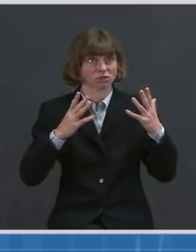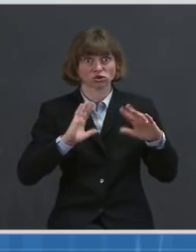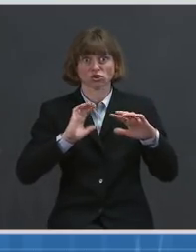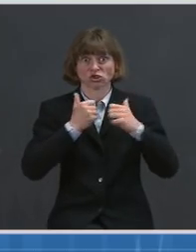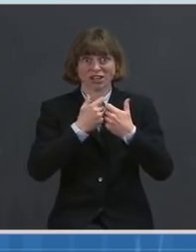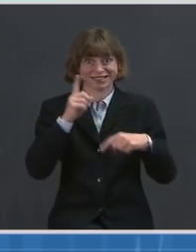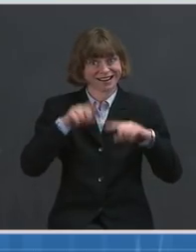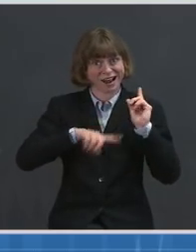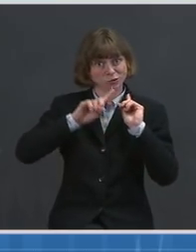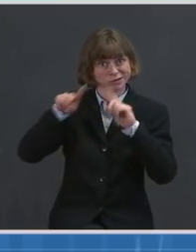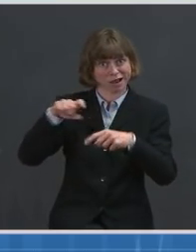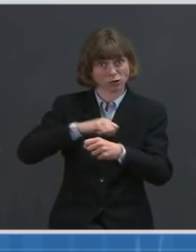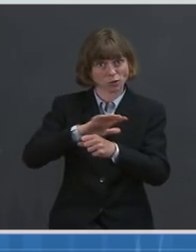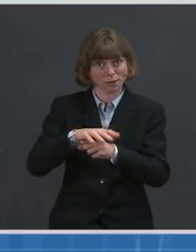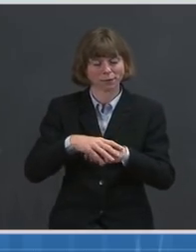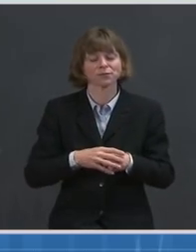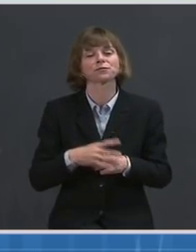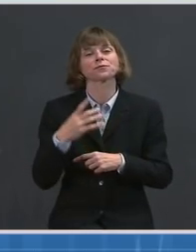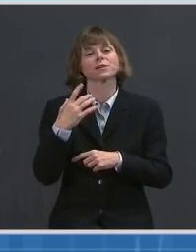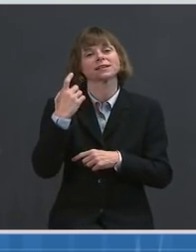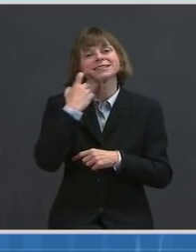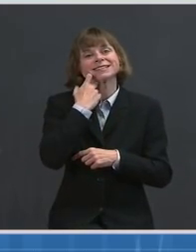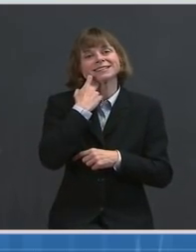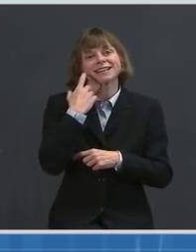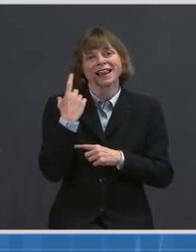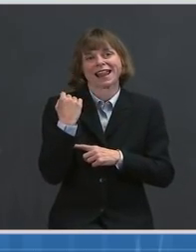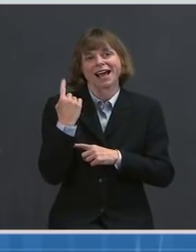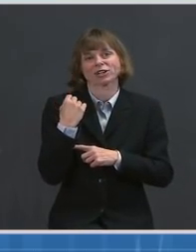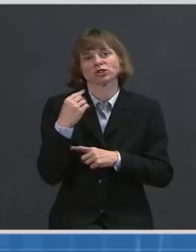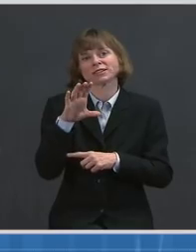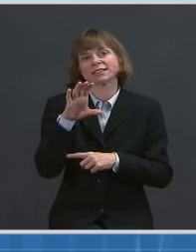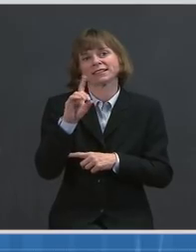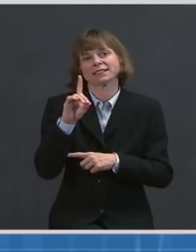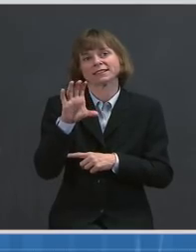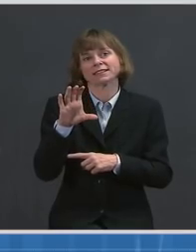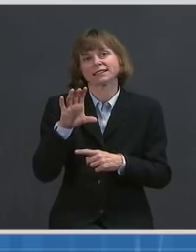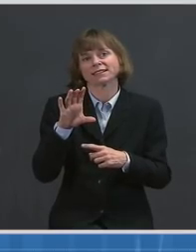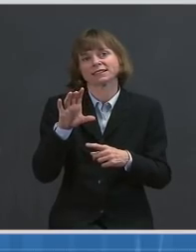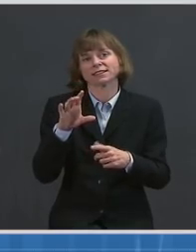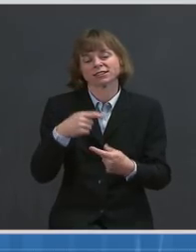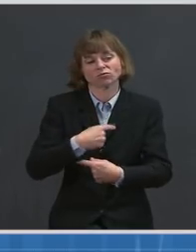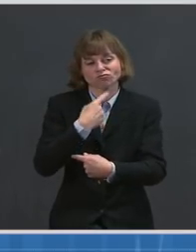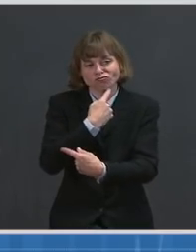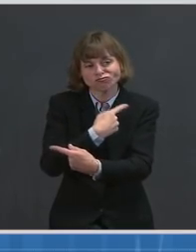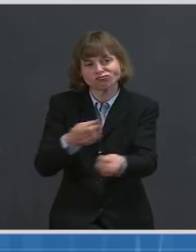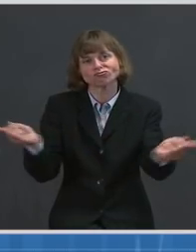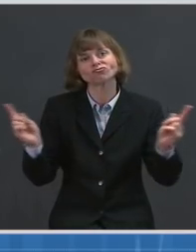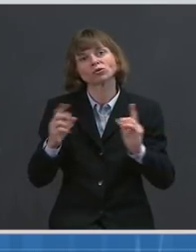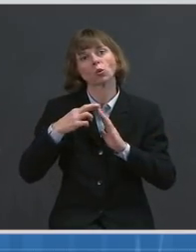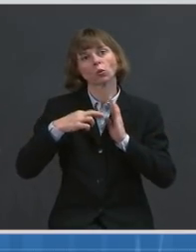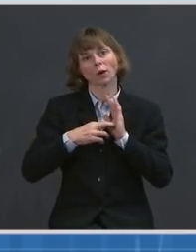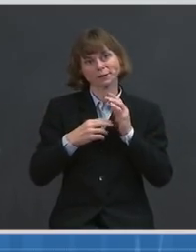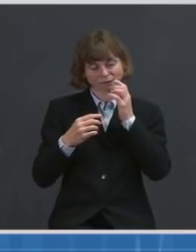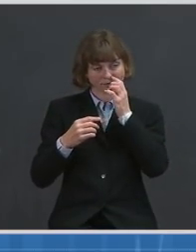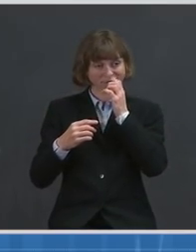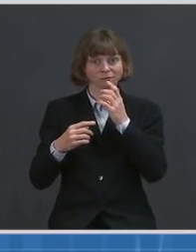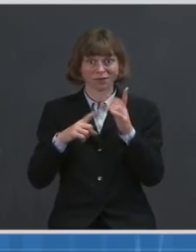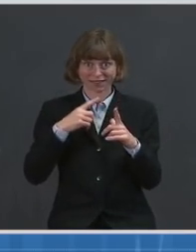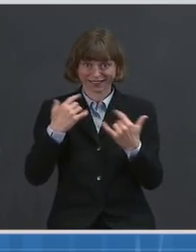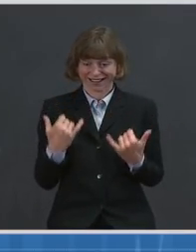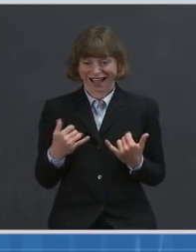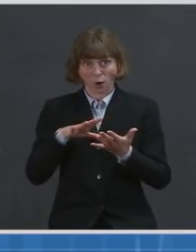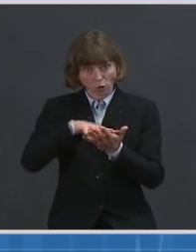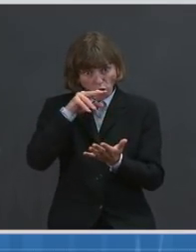Early last year, CDC released initial guidance for childcare programs during COVID-19. As we learn more about the virus,